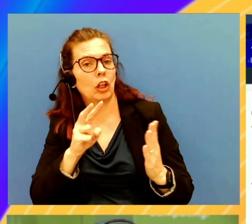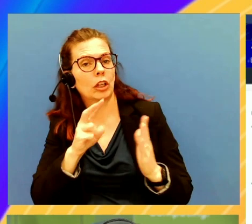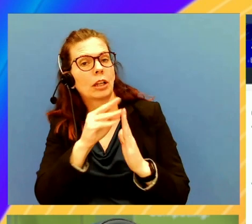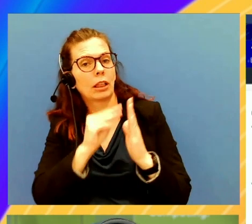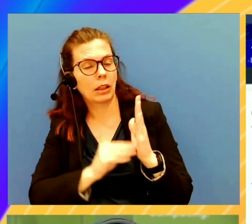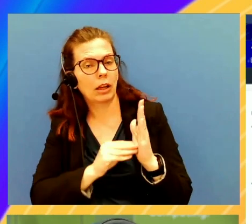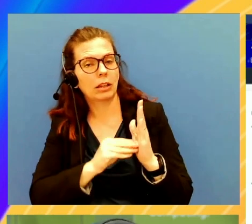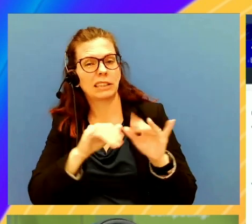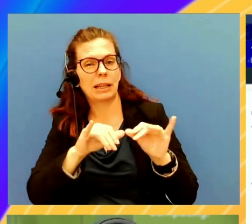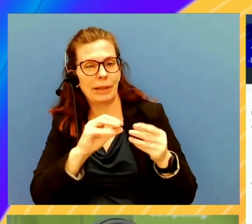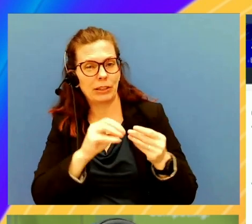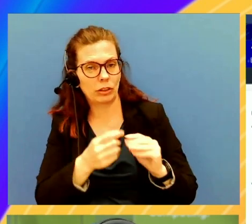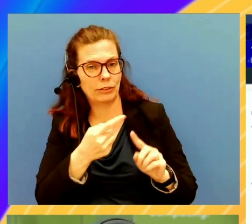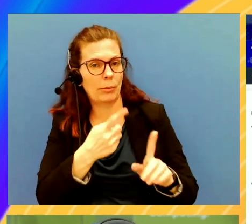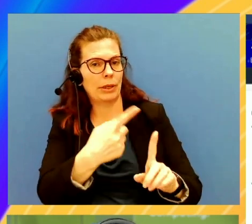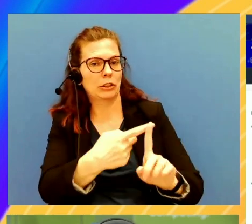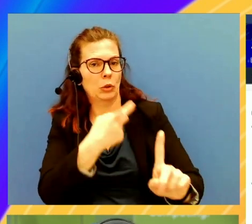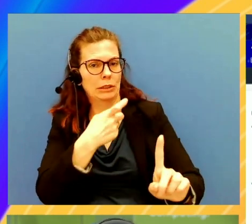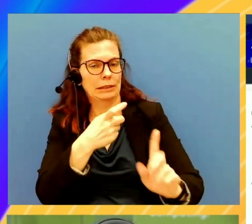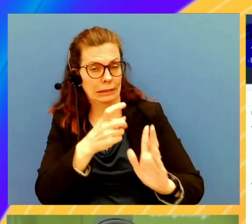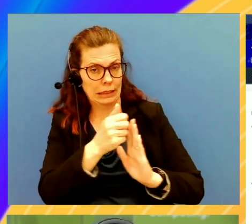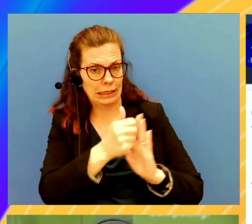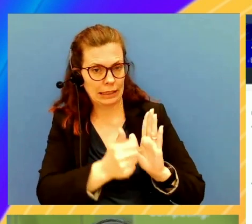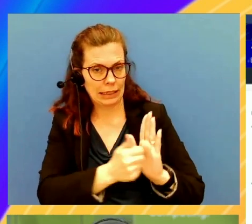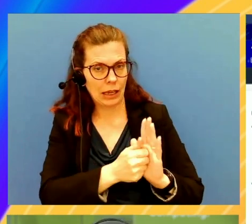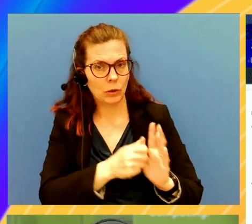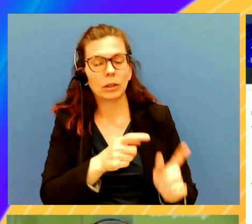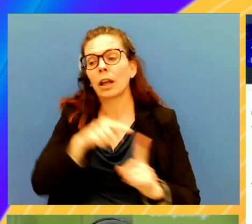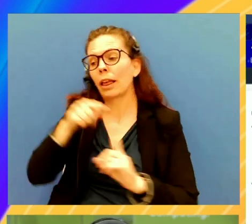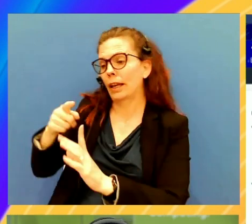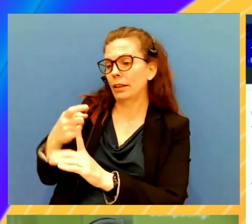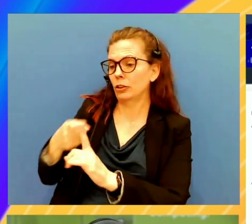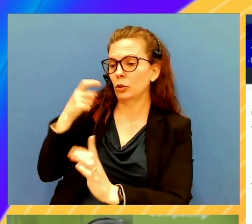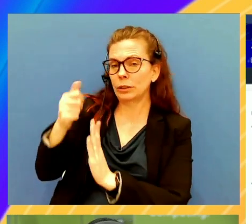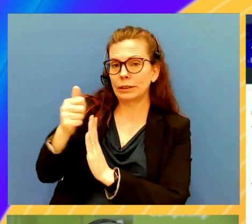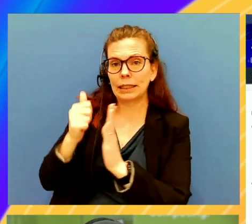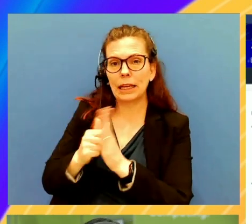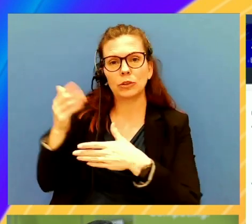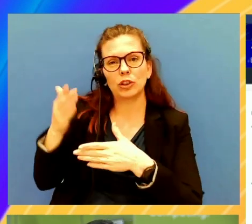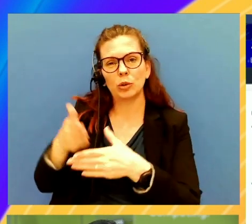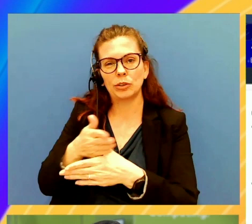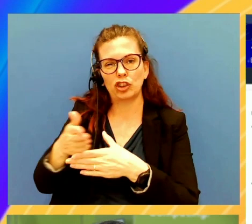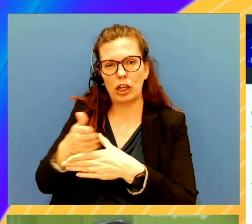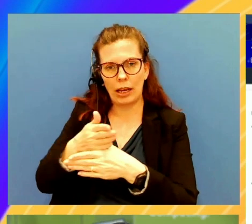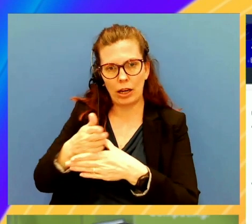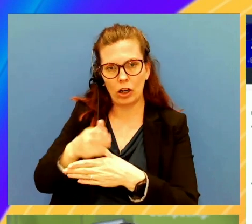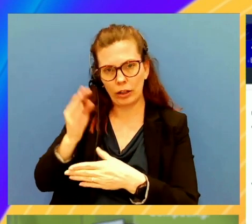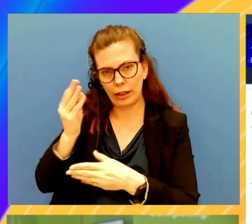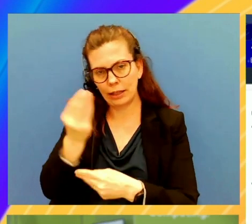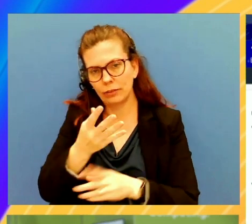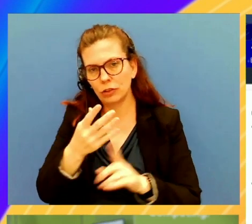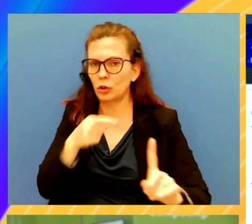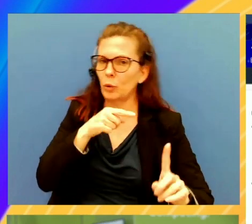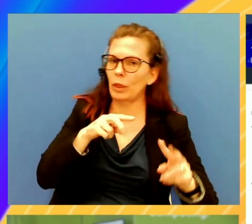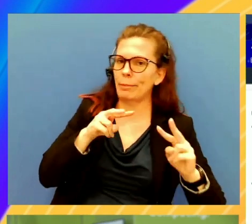source accounts. And the source accounts gives permission to share its log traces and metrics view to the monitoring account. Okay.